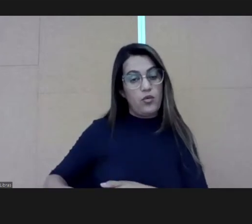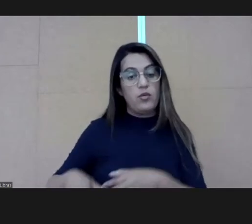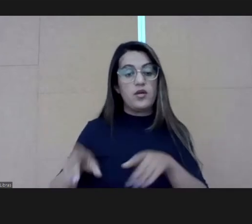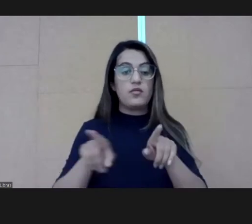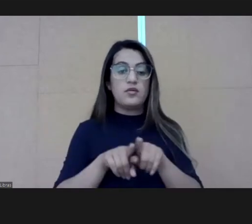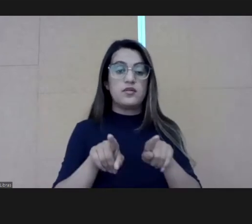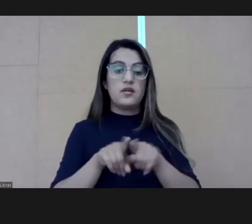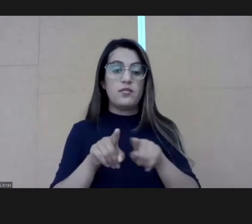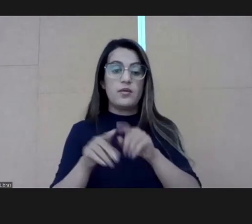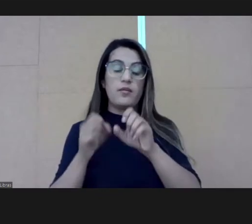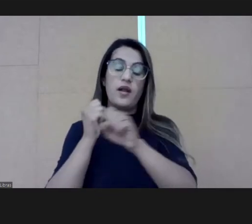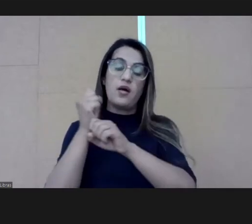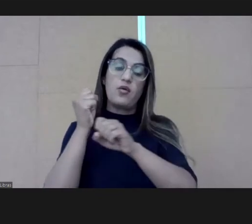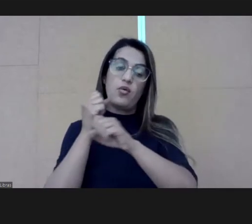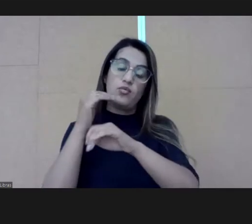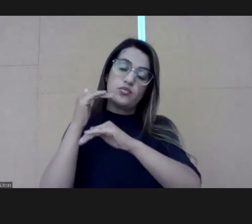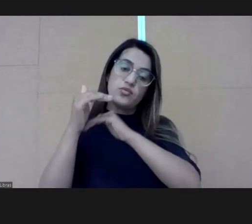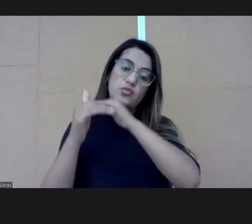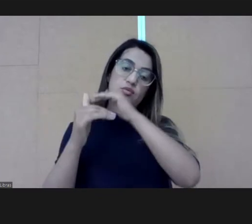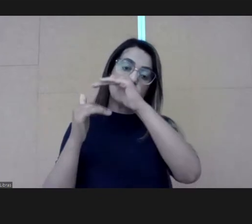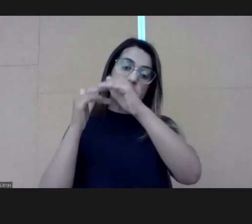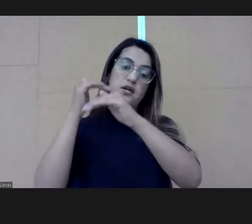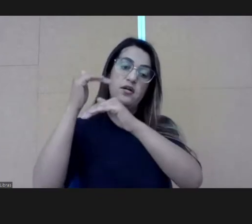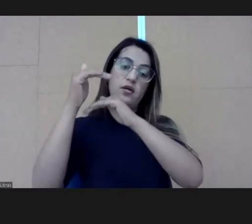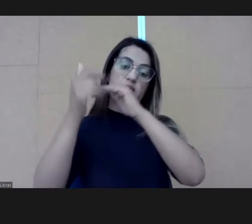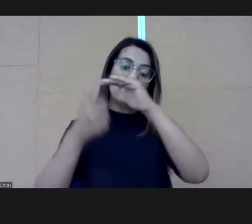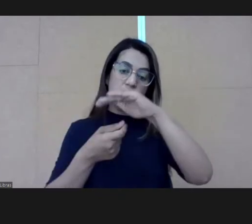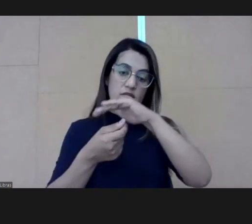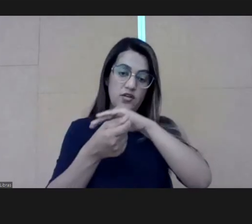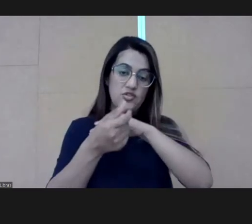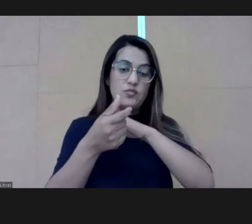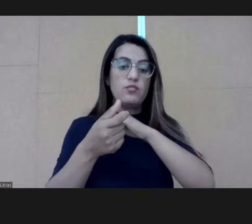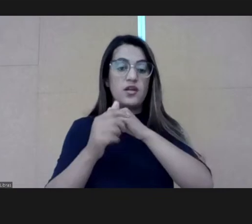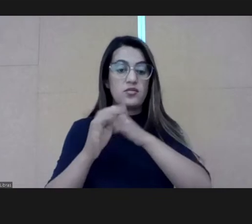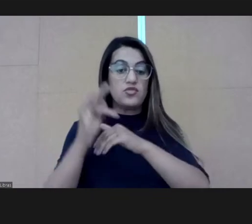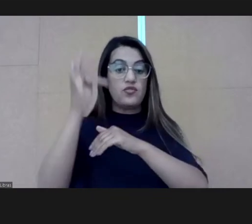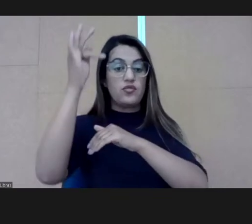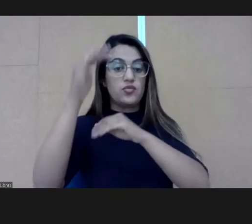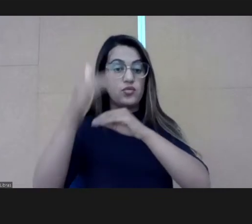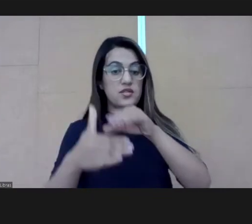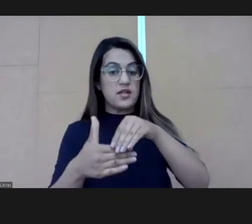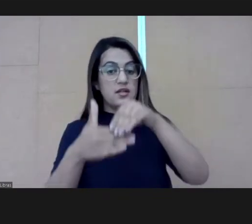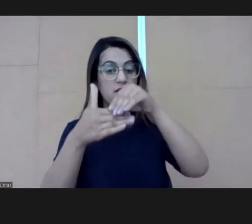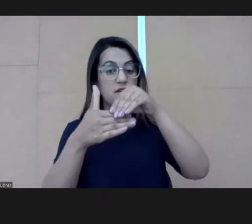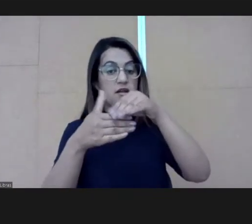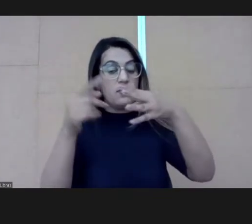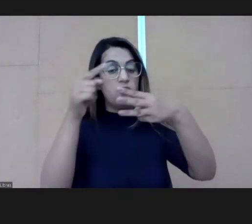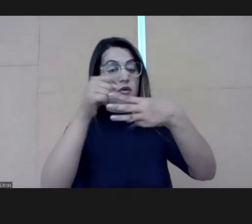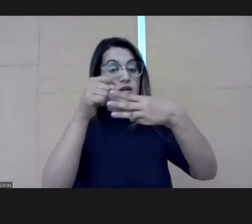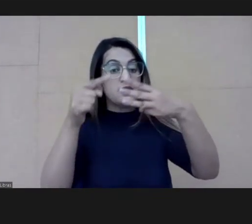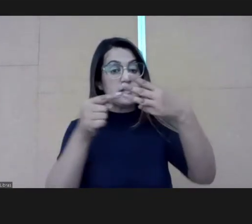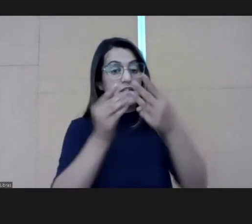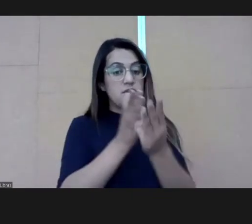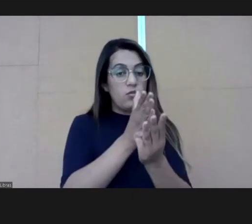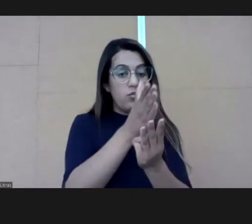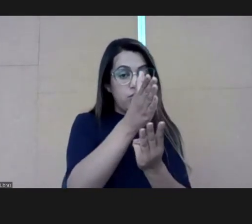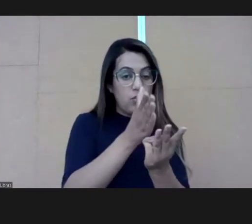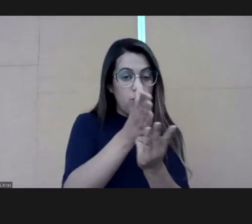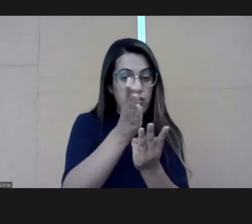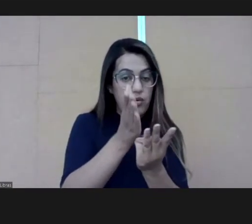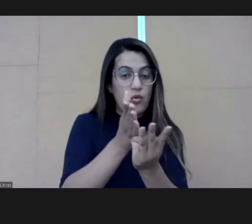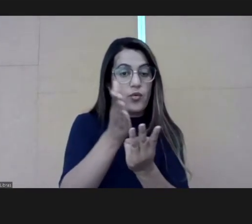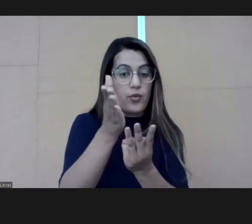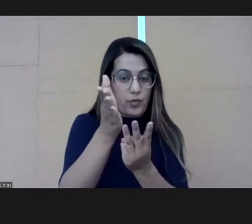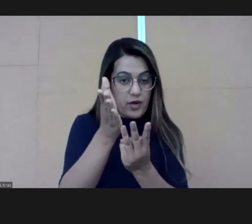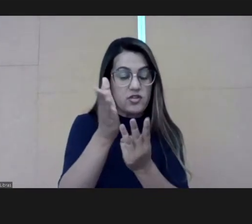And also build the investment of future leadership. So, these were the three